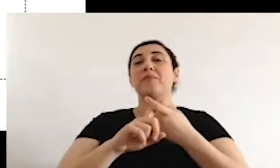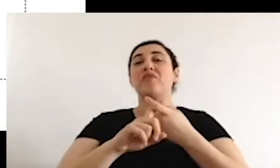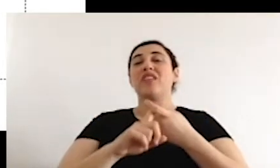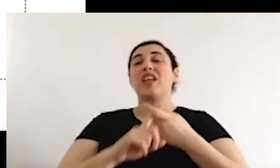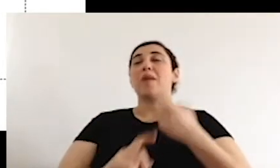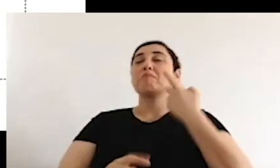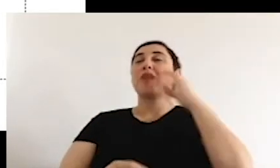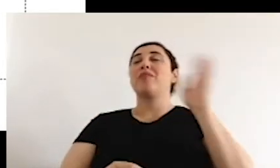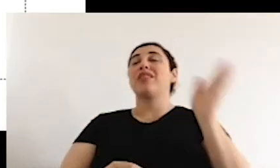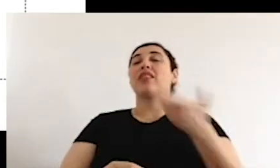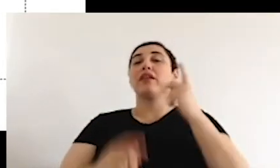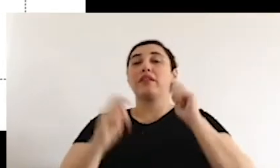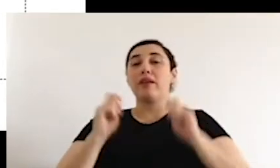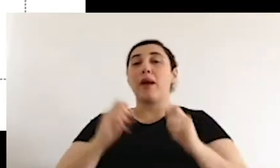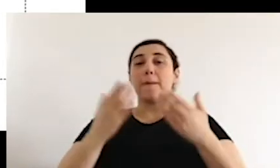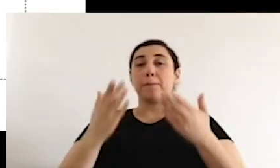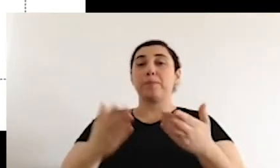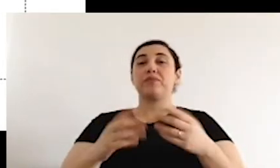somehow.